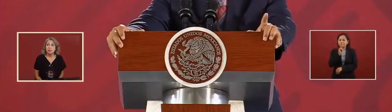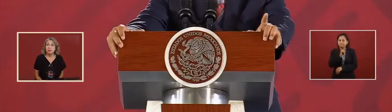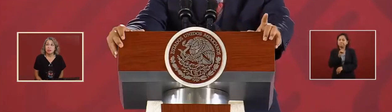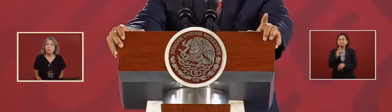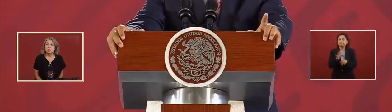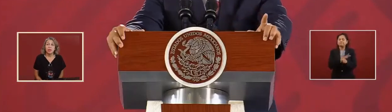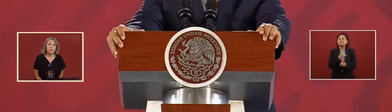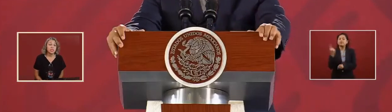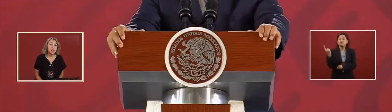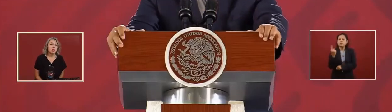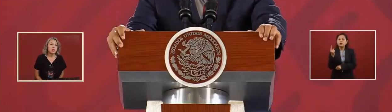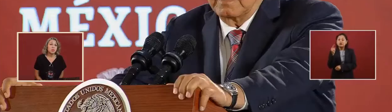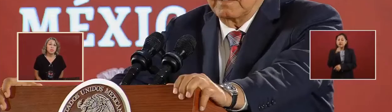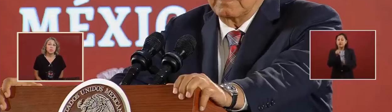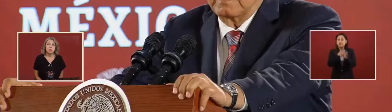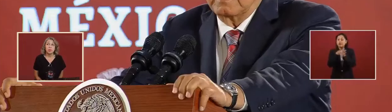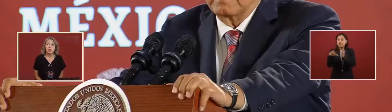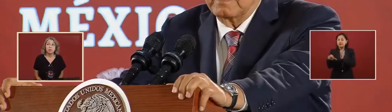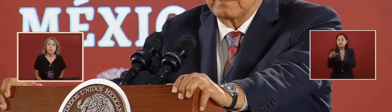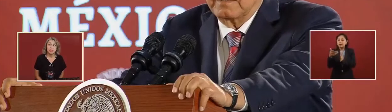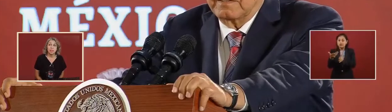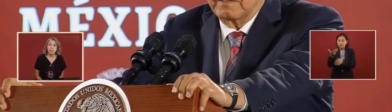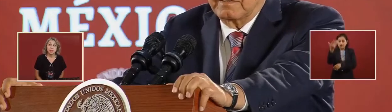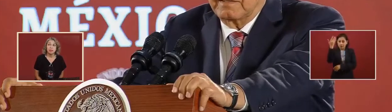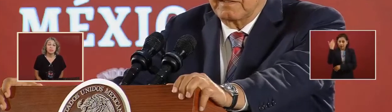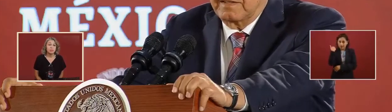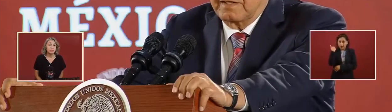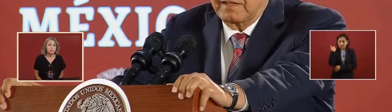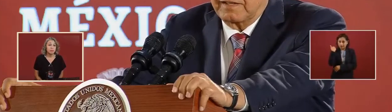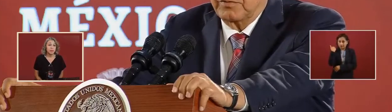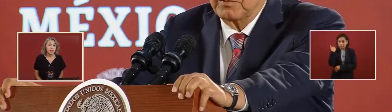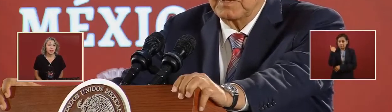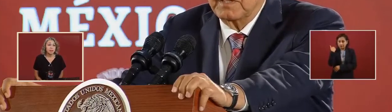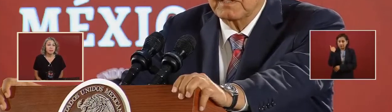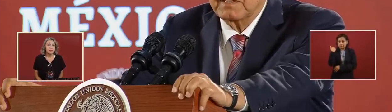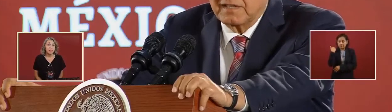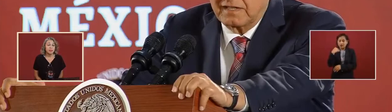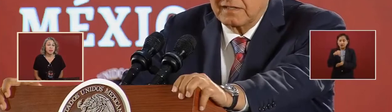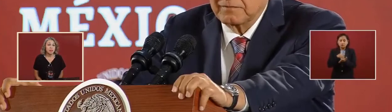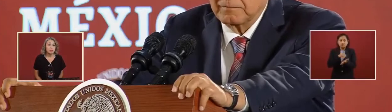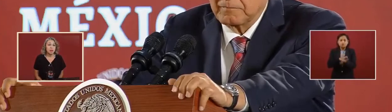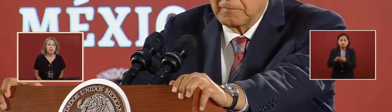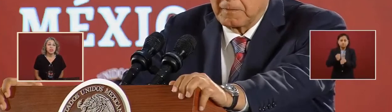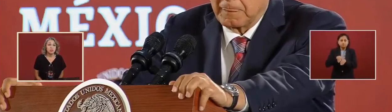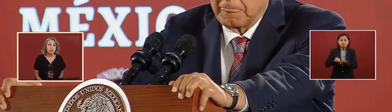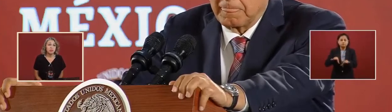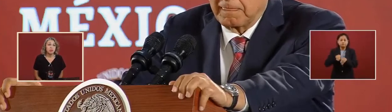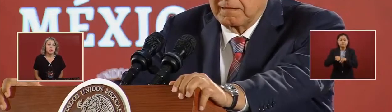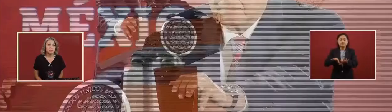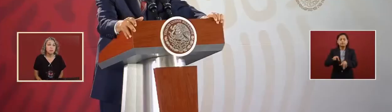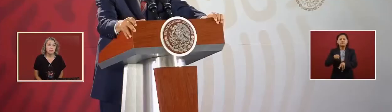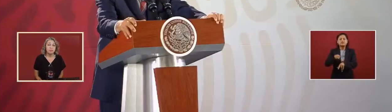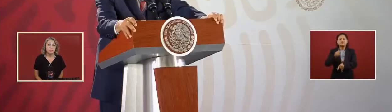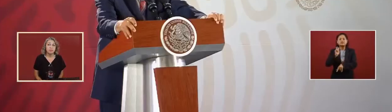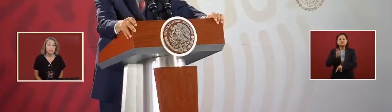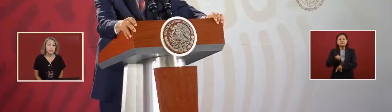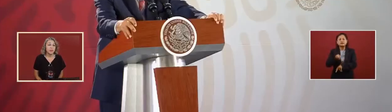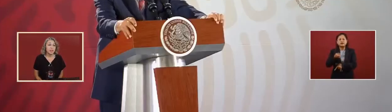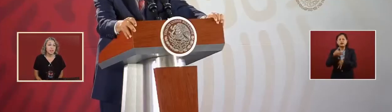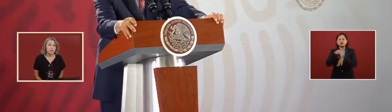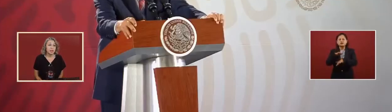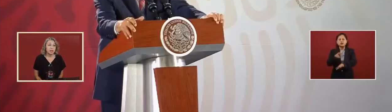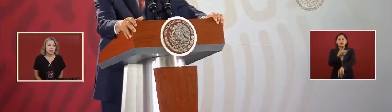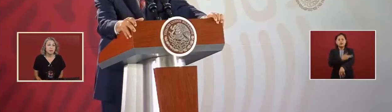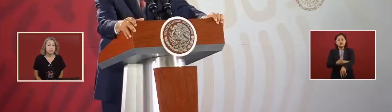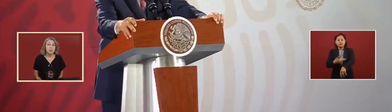were publicizing that the energy reform meant the